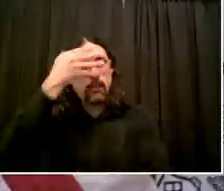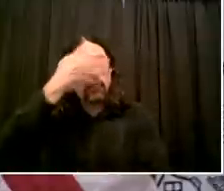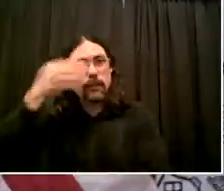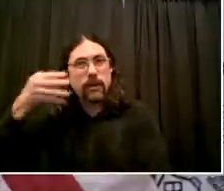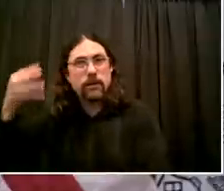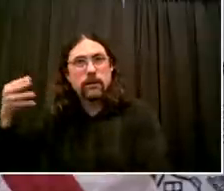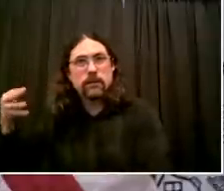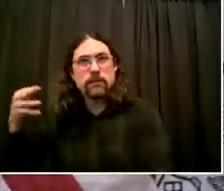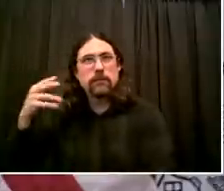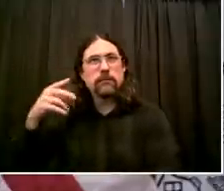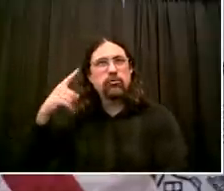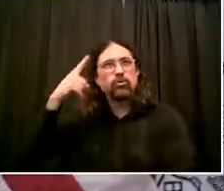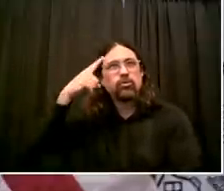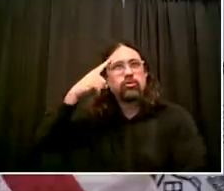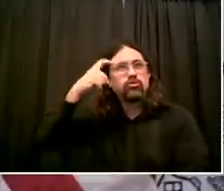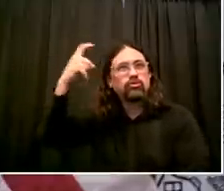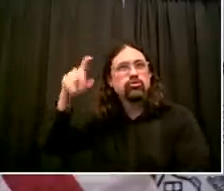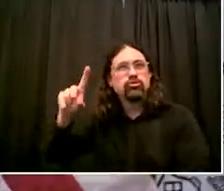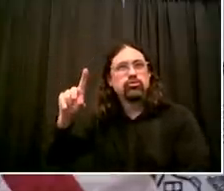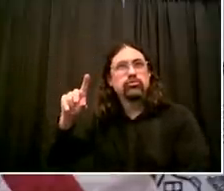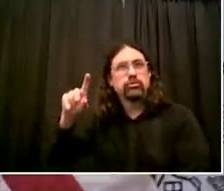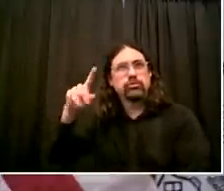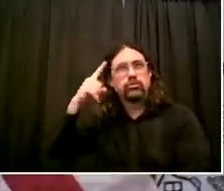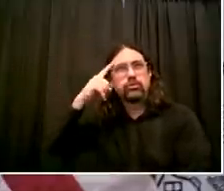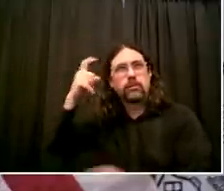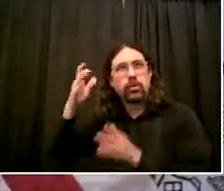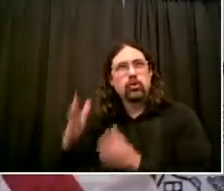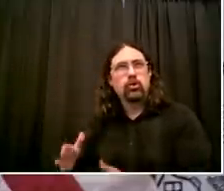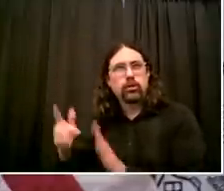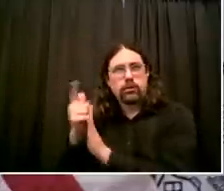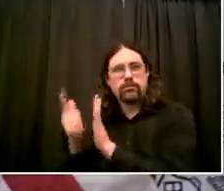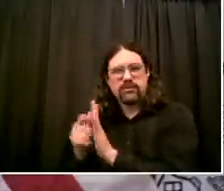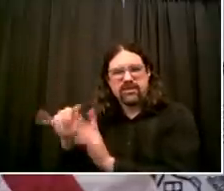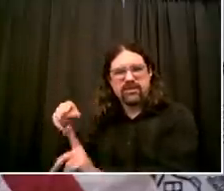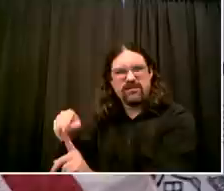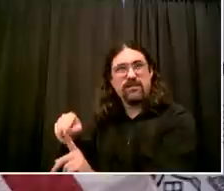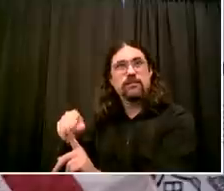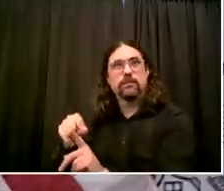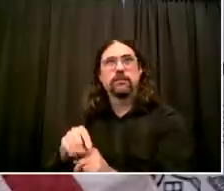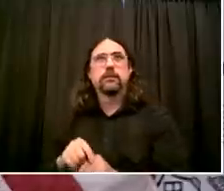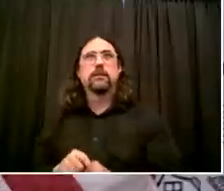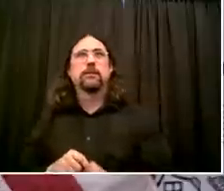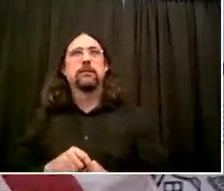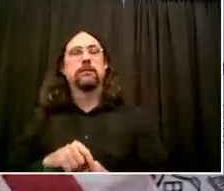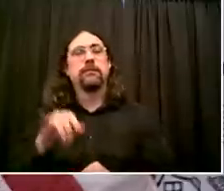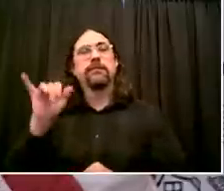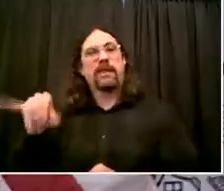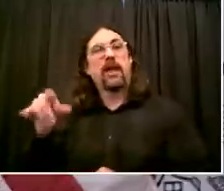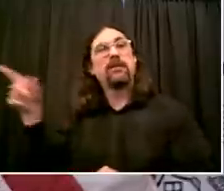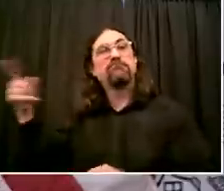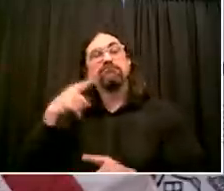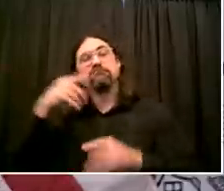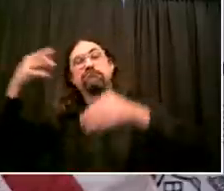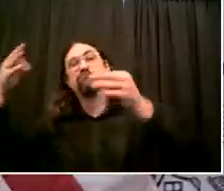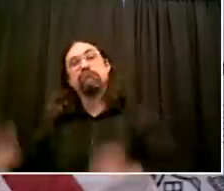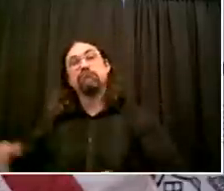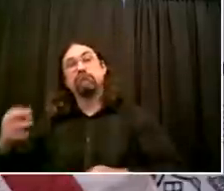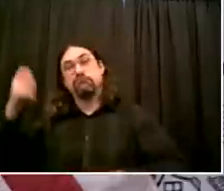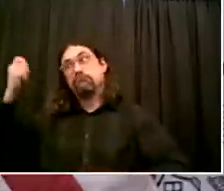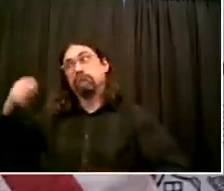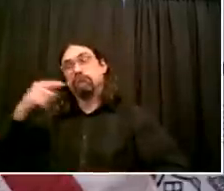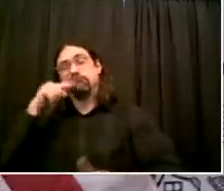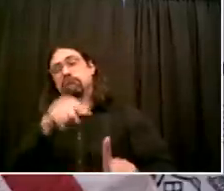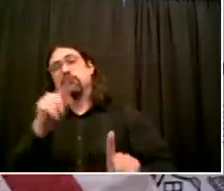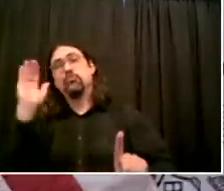step for the people of this city. This is, to me, one of these issues that says so much about the distance between where we